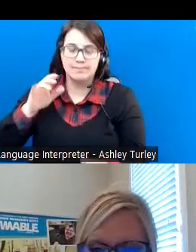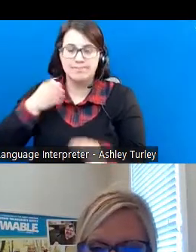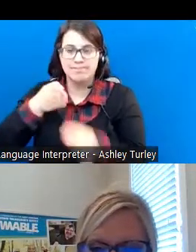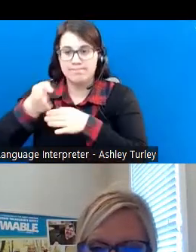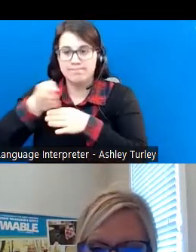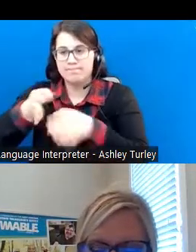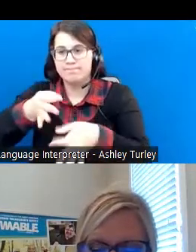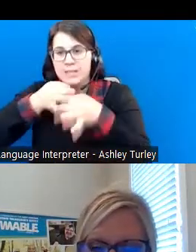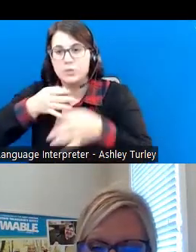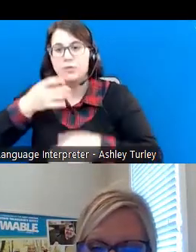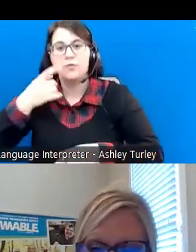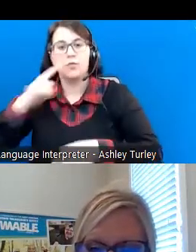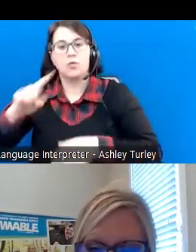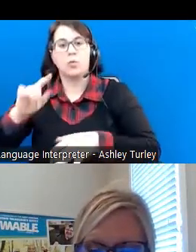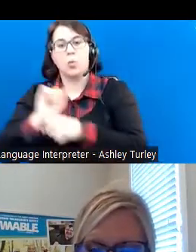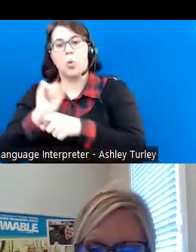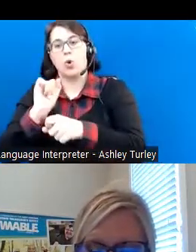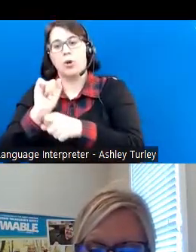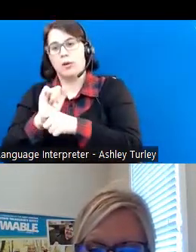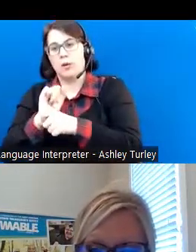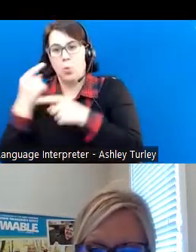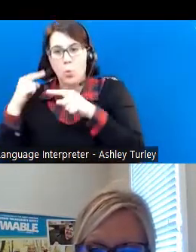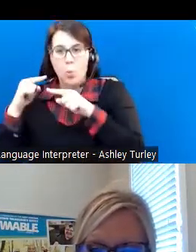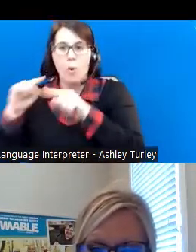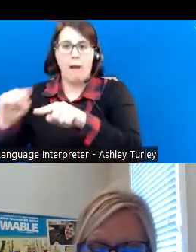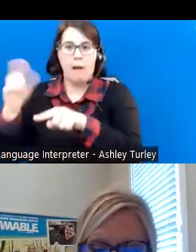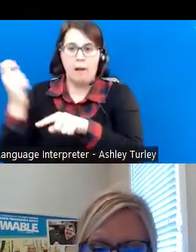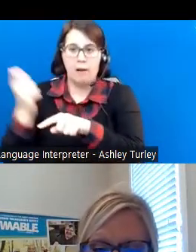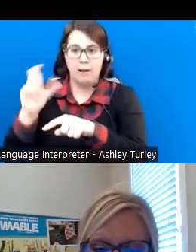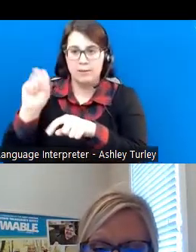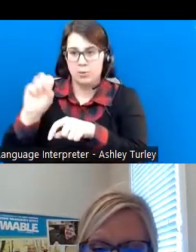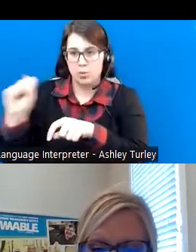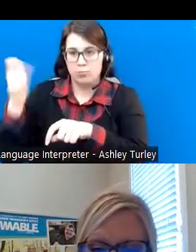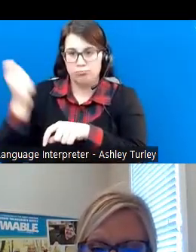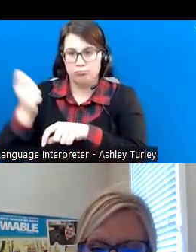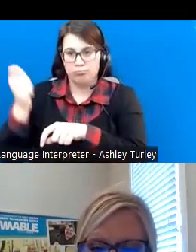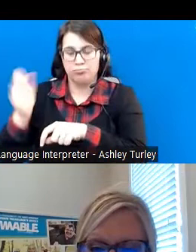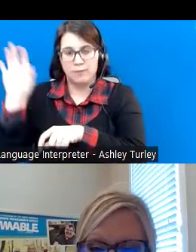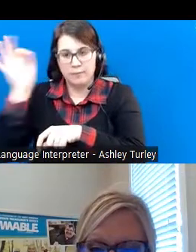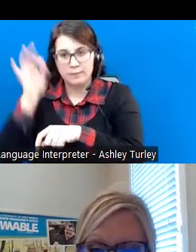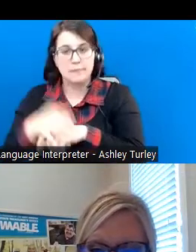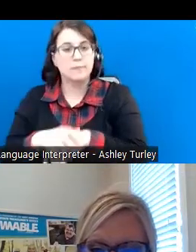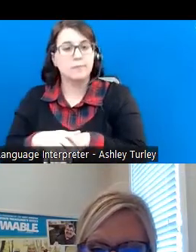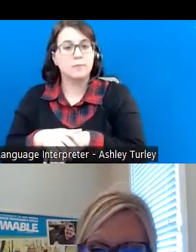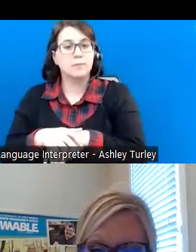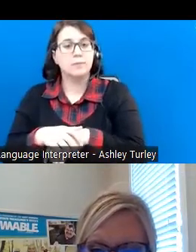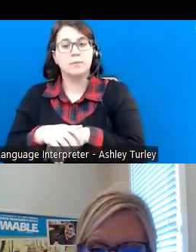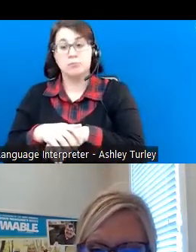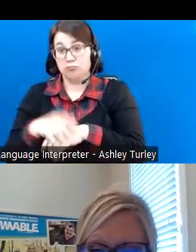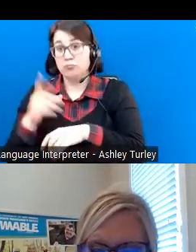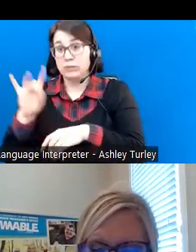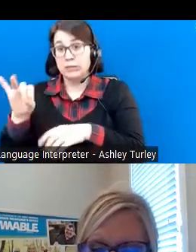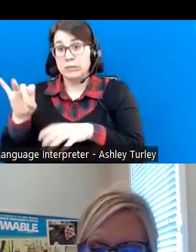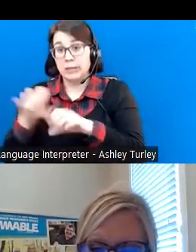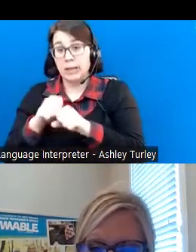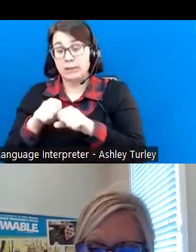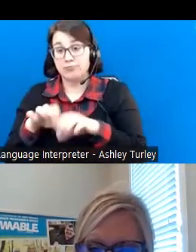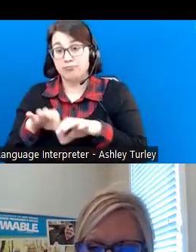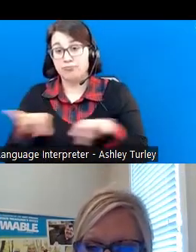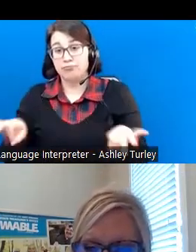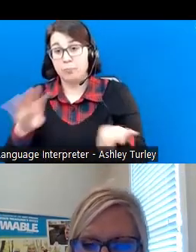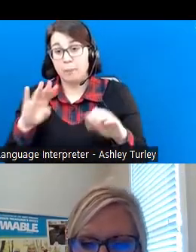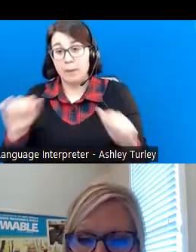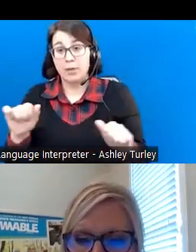of working while receiving federal Social Security benefits. Ms. Tenney received her undergraduate degree from West Virginia